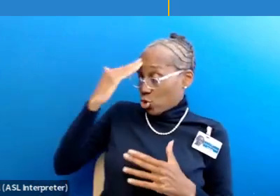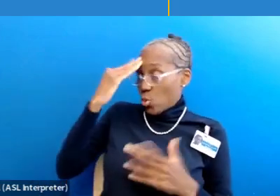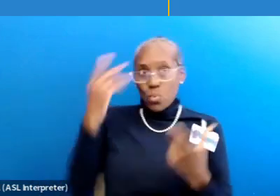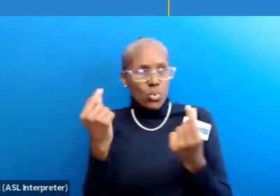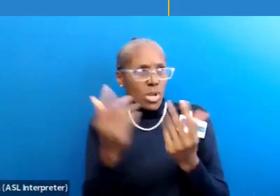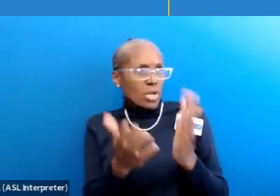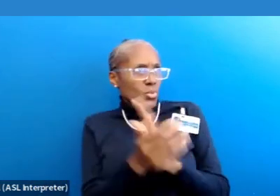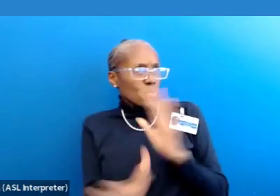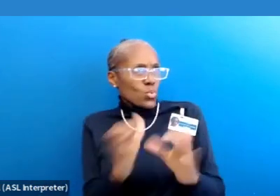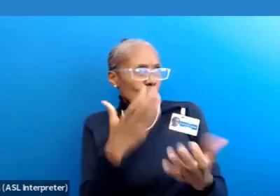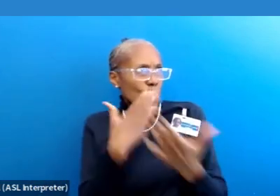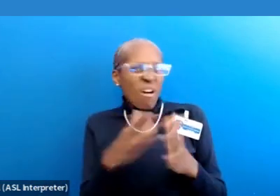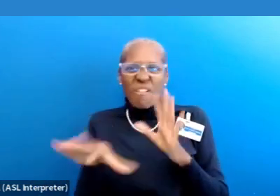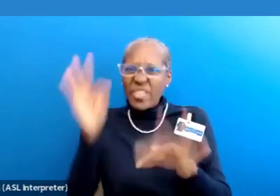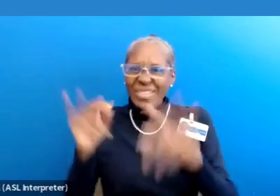well.